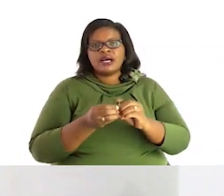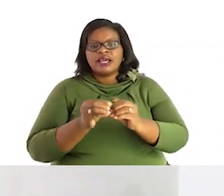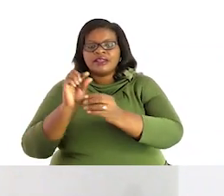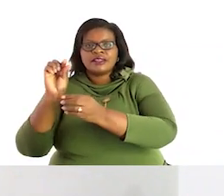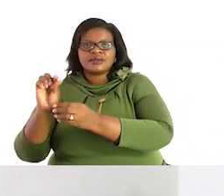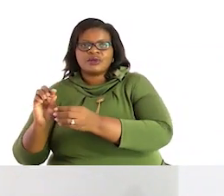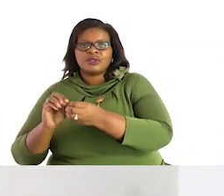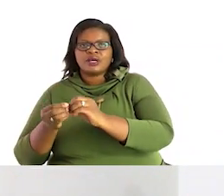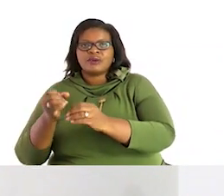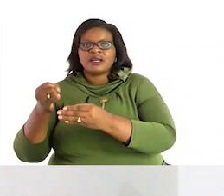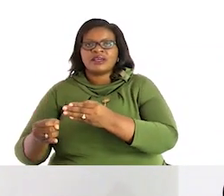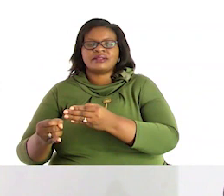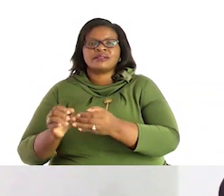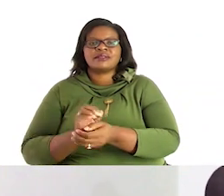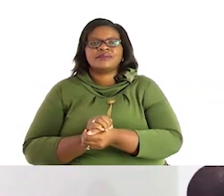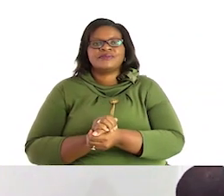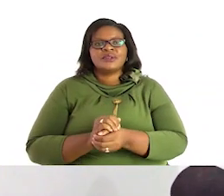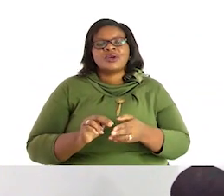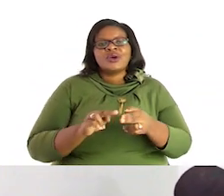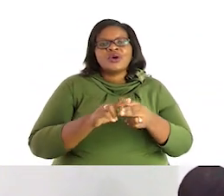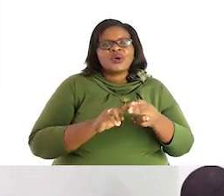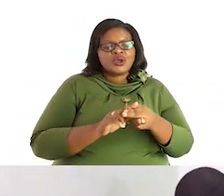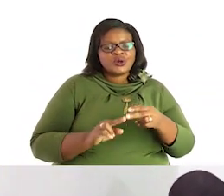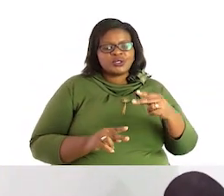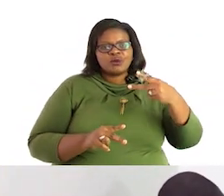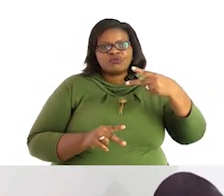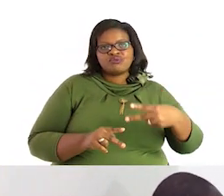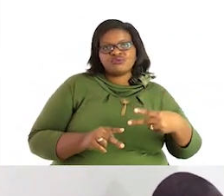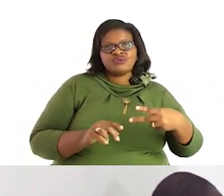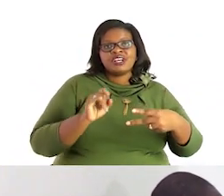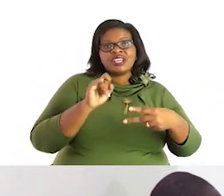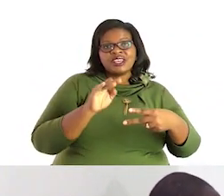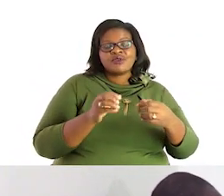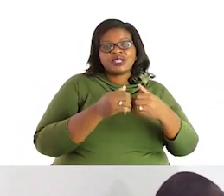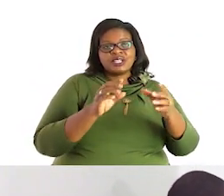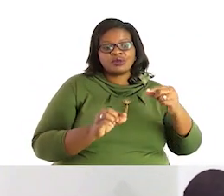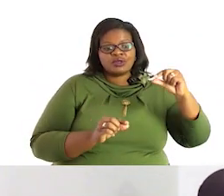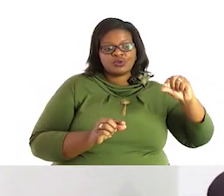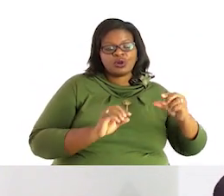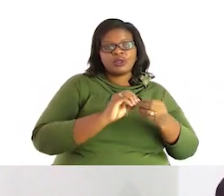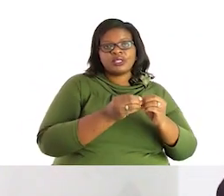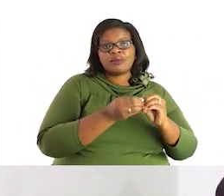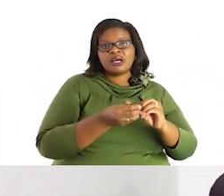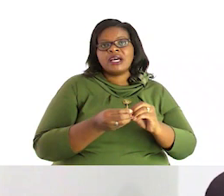a smaller number. We use less than when you are starting with a smaller number. We